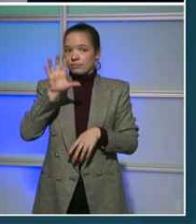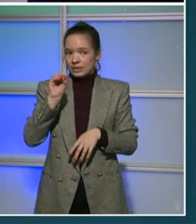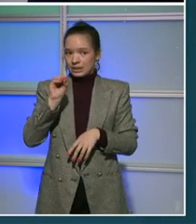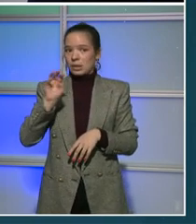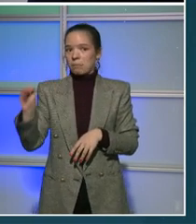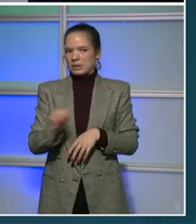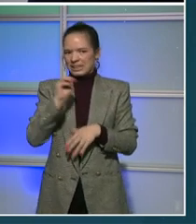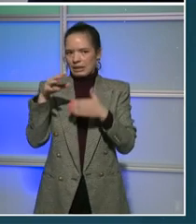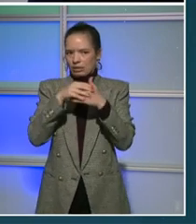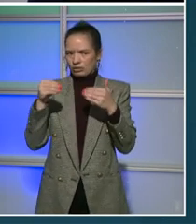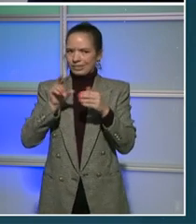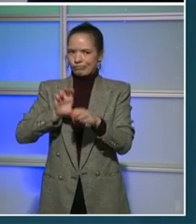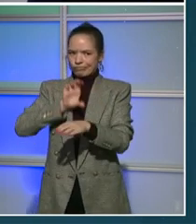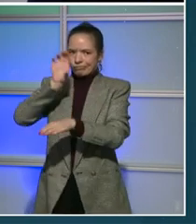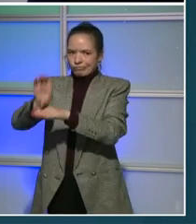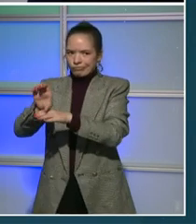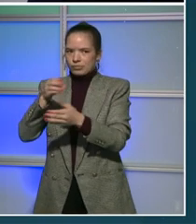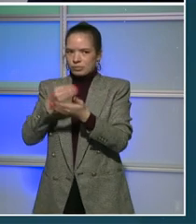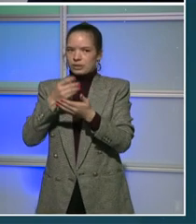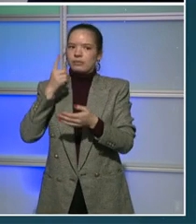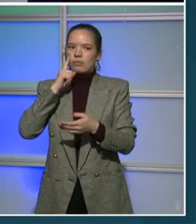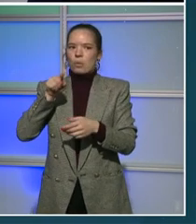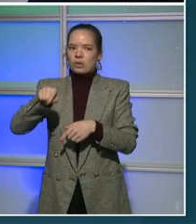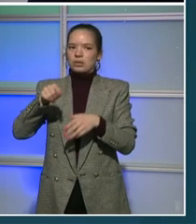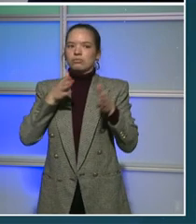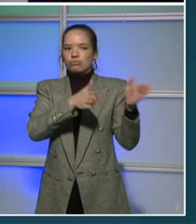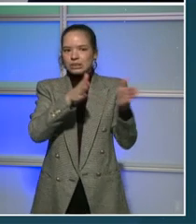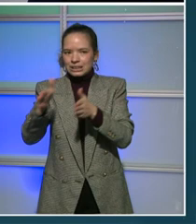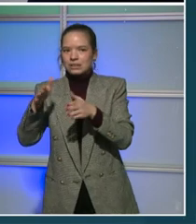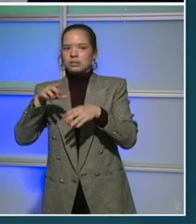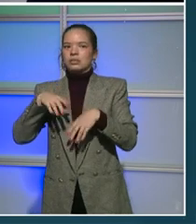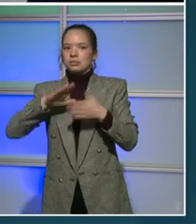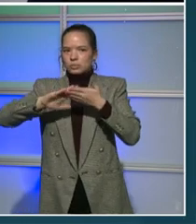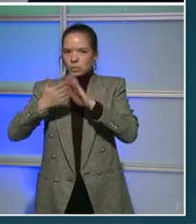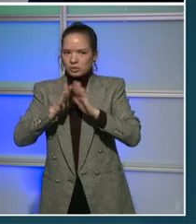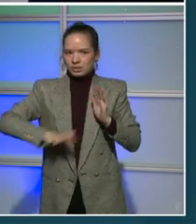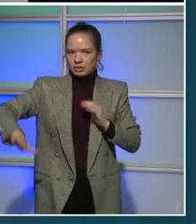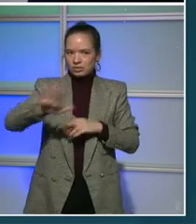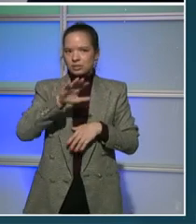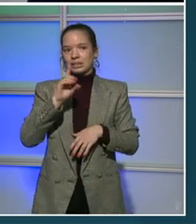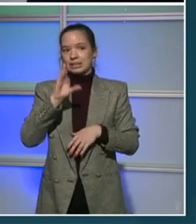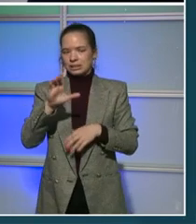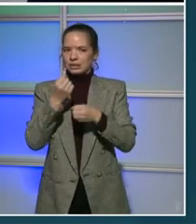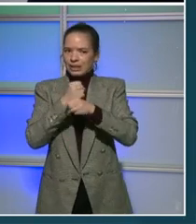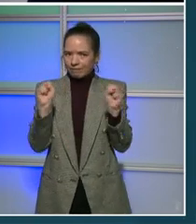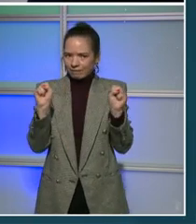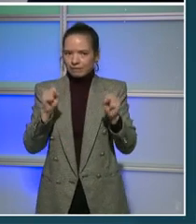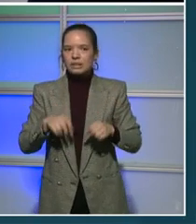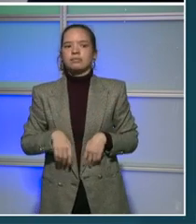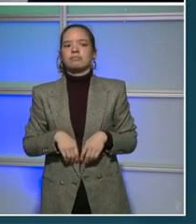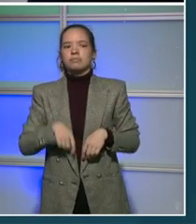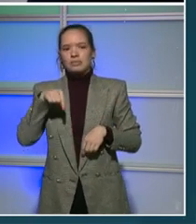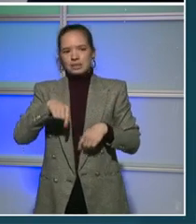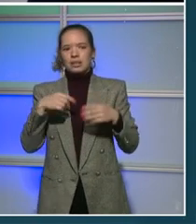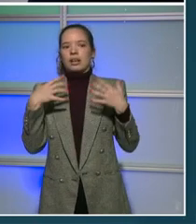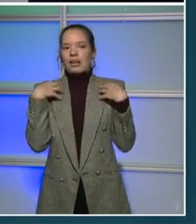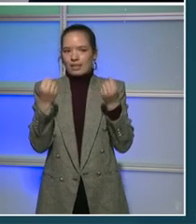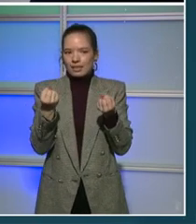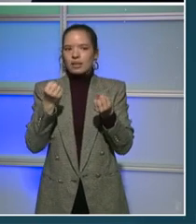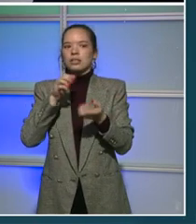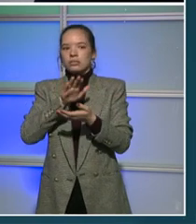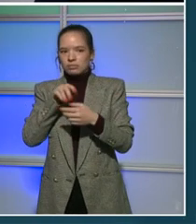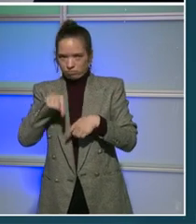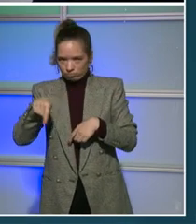make them safer, and 71 million to support healthier homes and schools. We know that COVID-19 has had a huge impact on our lives,